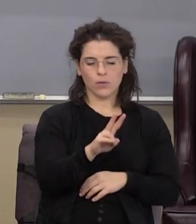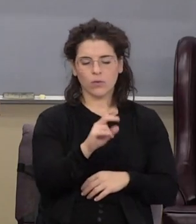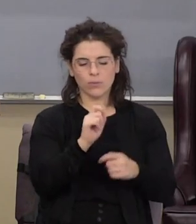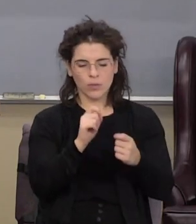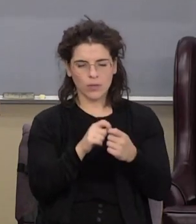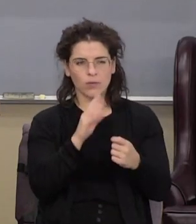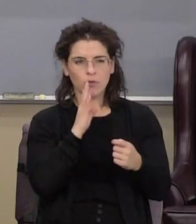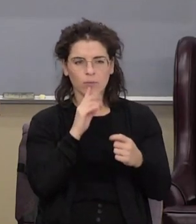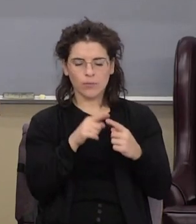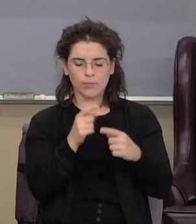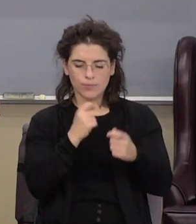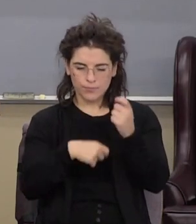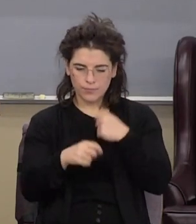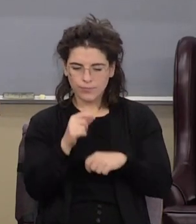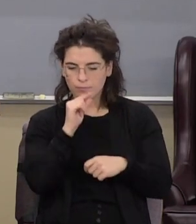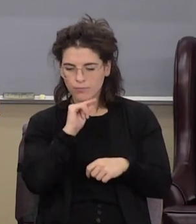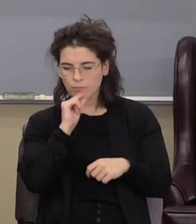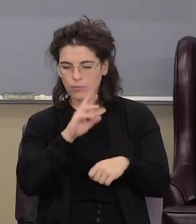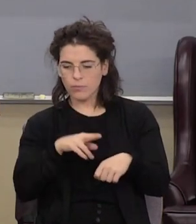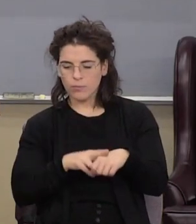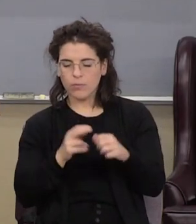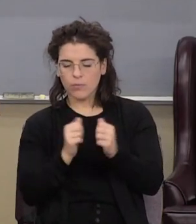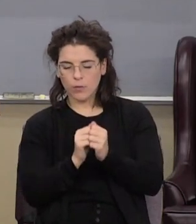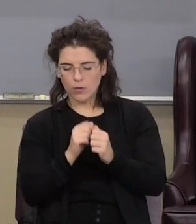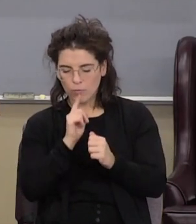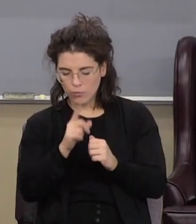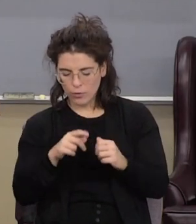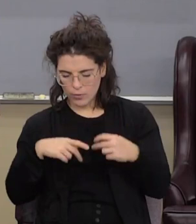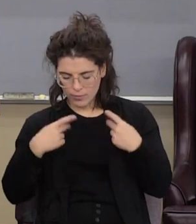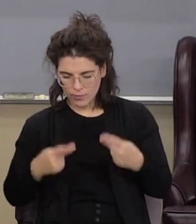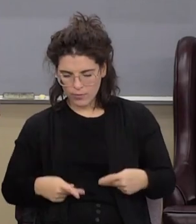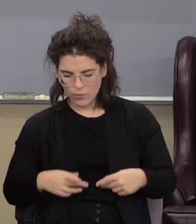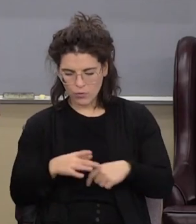nations with the literal earthly kingdom of the Messiah